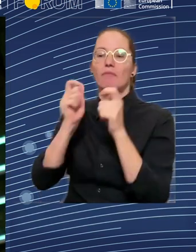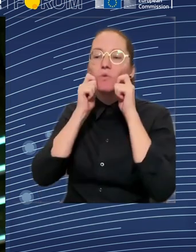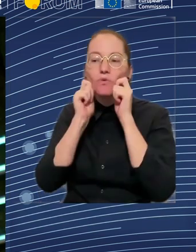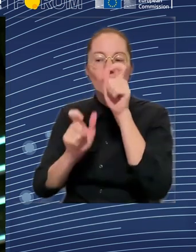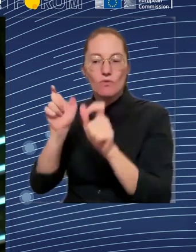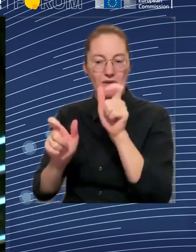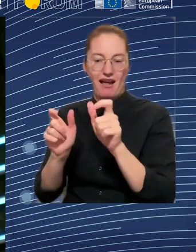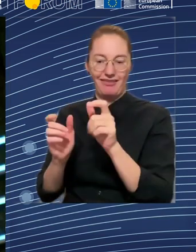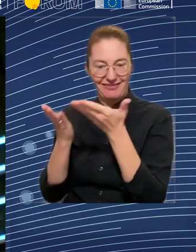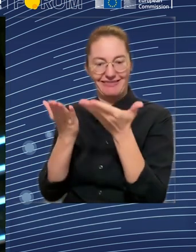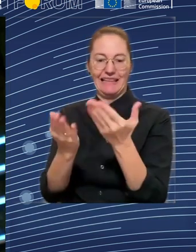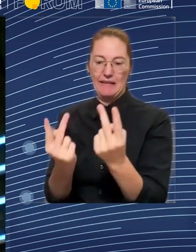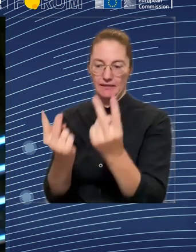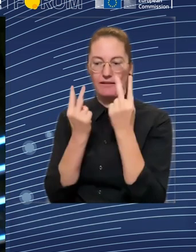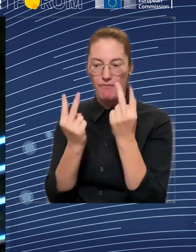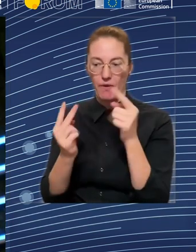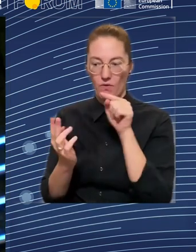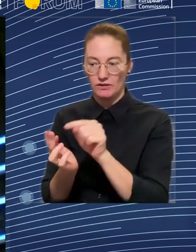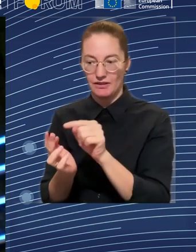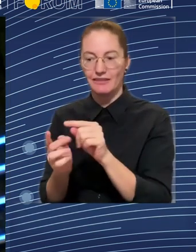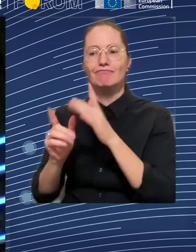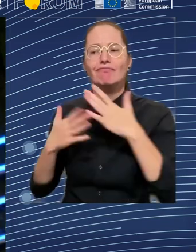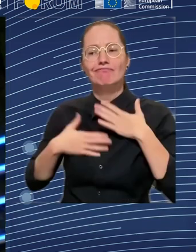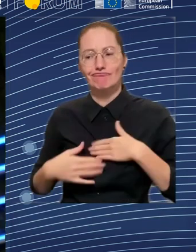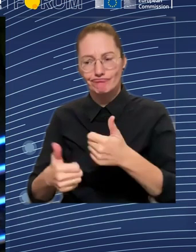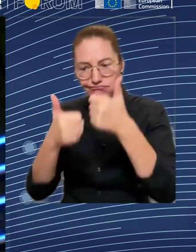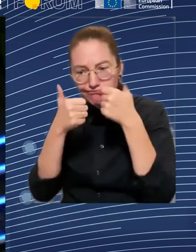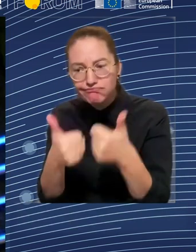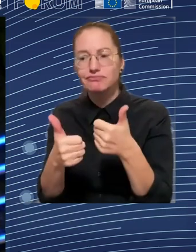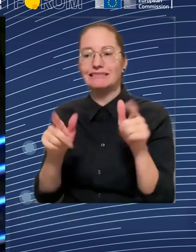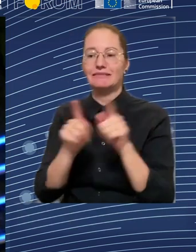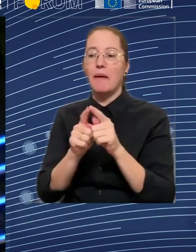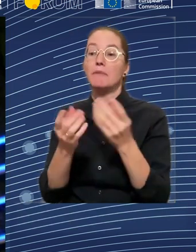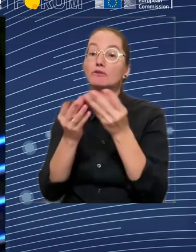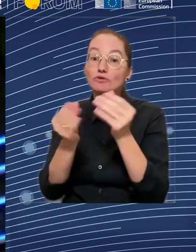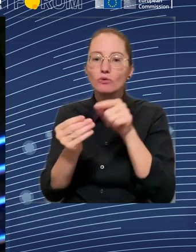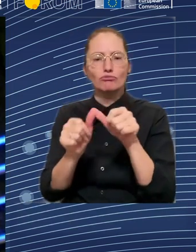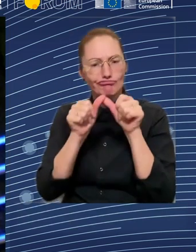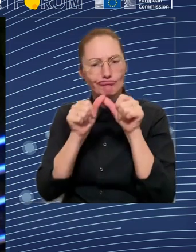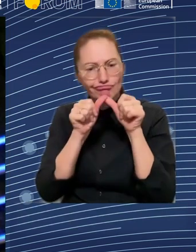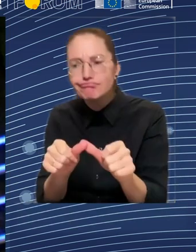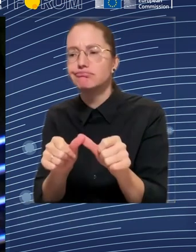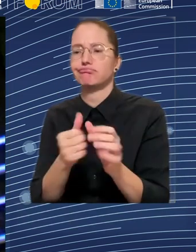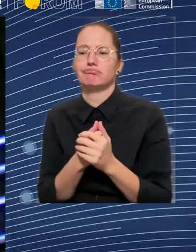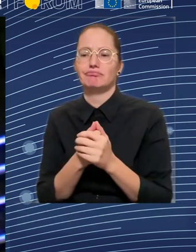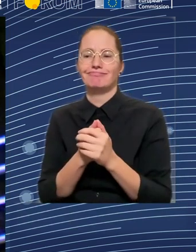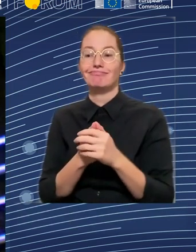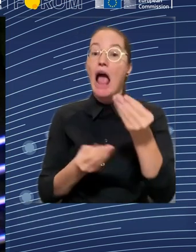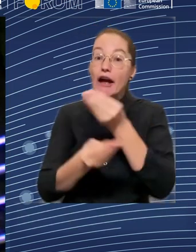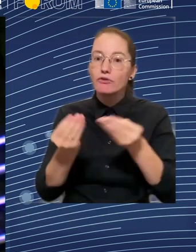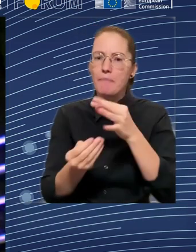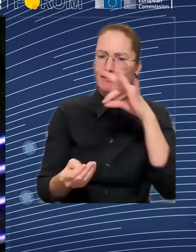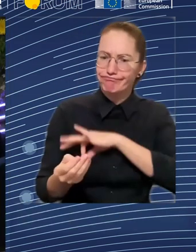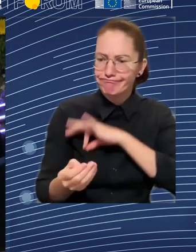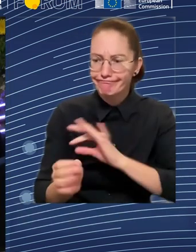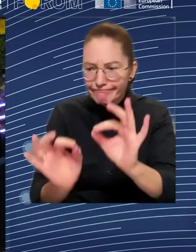And the pillar gave us, indeed, also the provision of the access to social security. So there is, indeed, a responsibility to act on